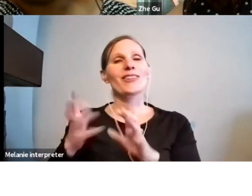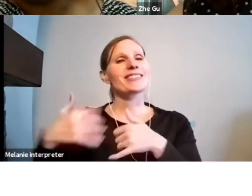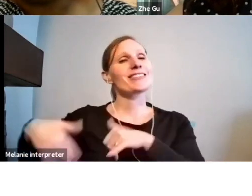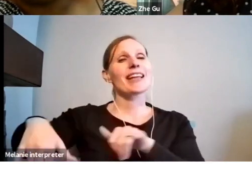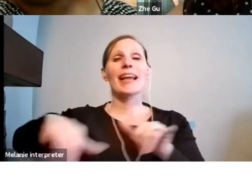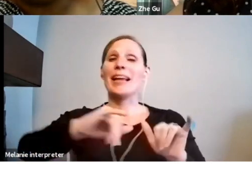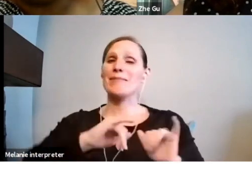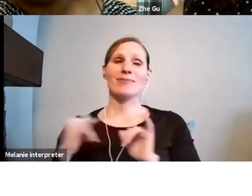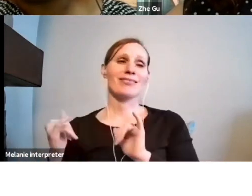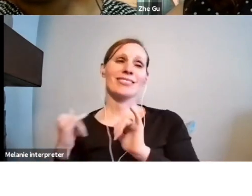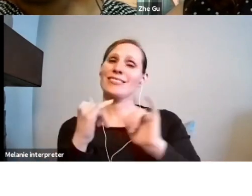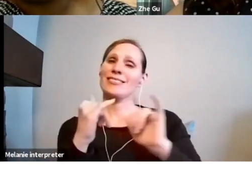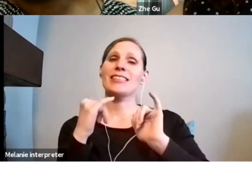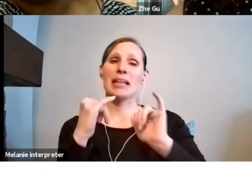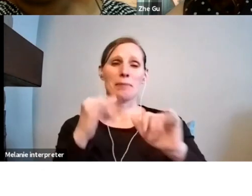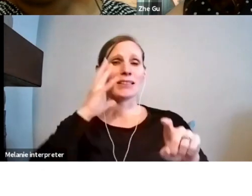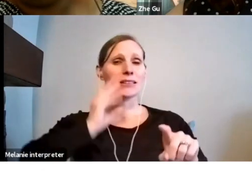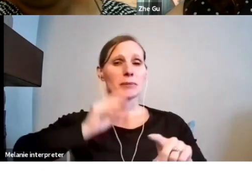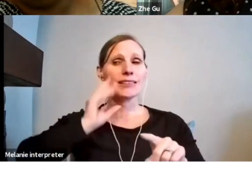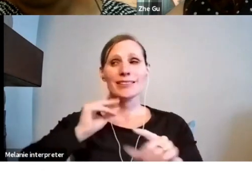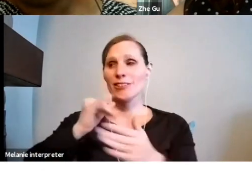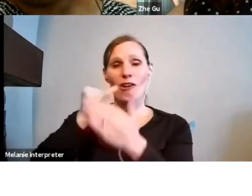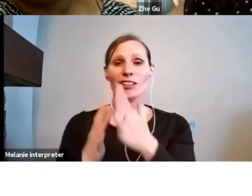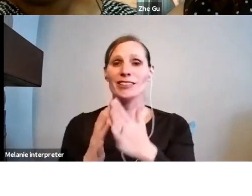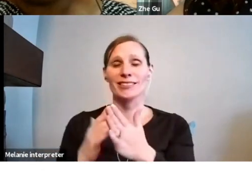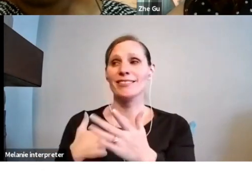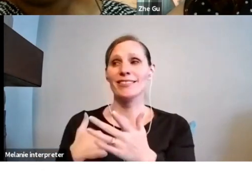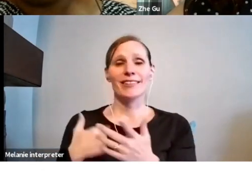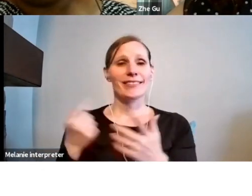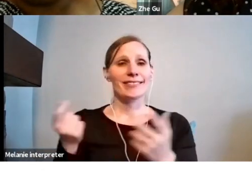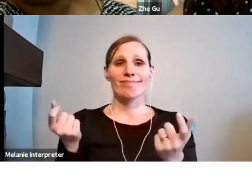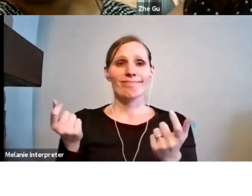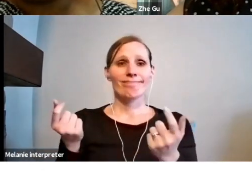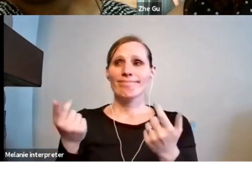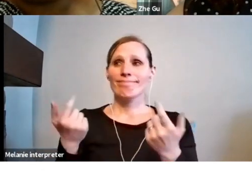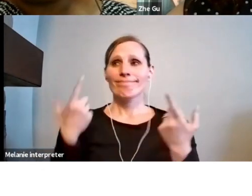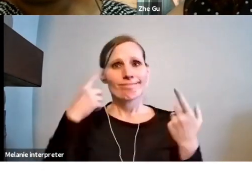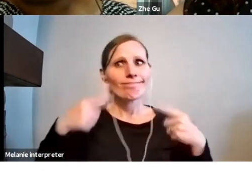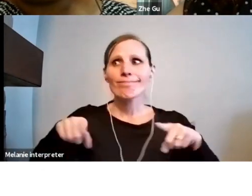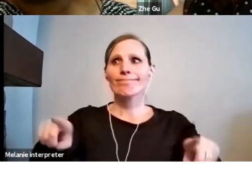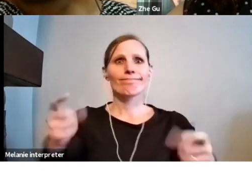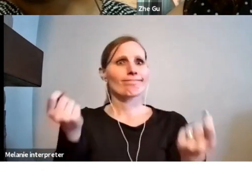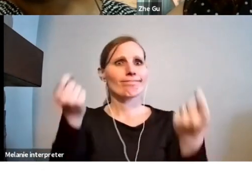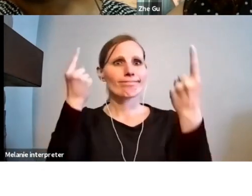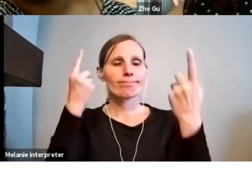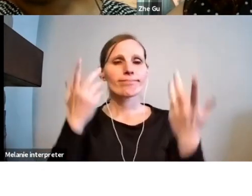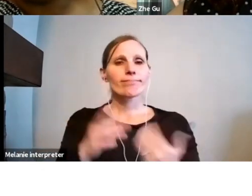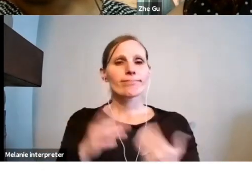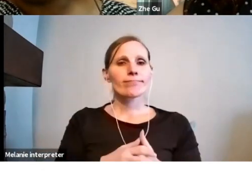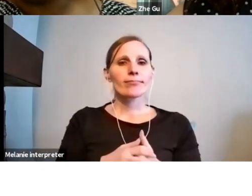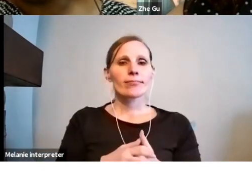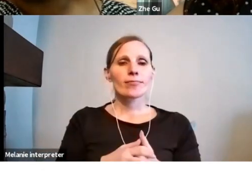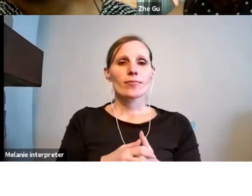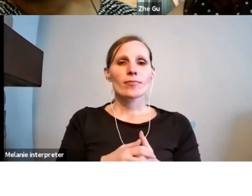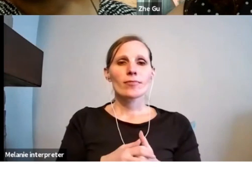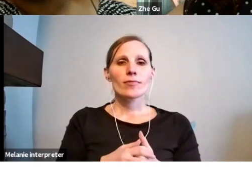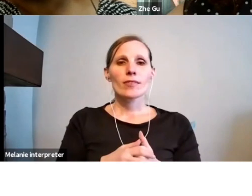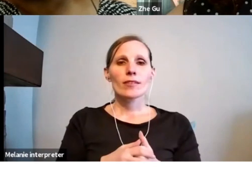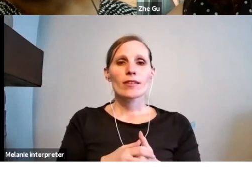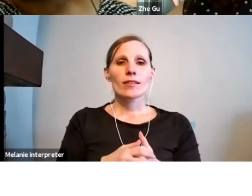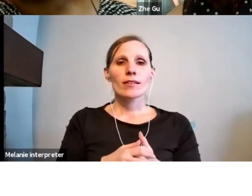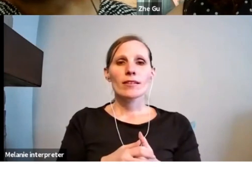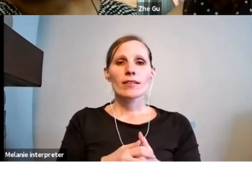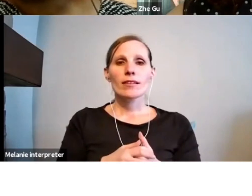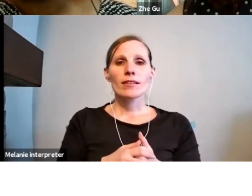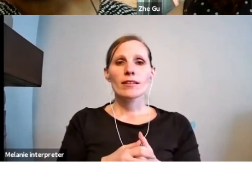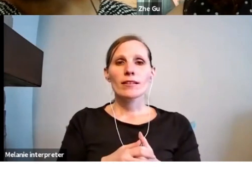So, um, think about what would appeal to you yourself if you were reading this particular application. Um, uh, if you can try to